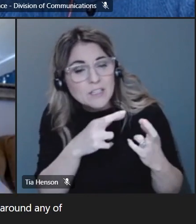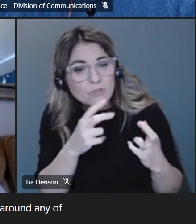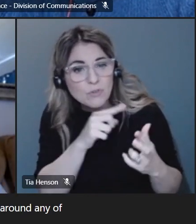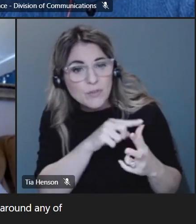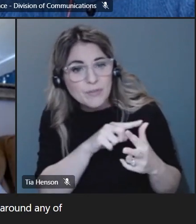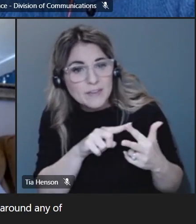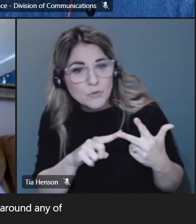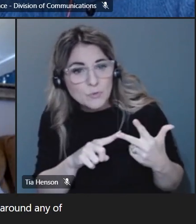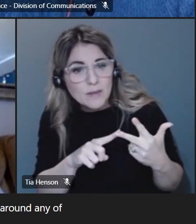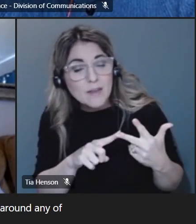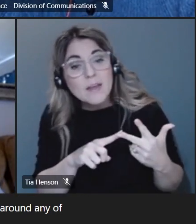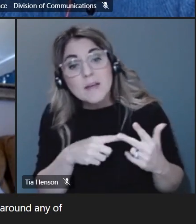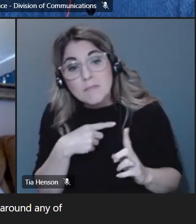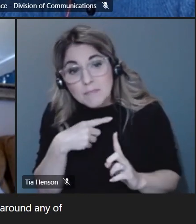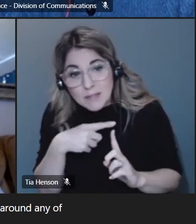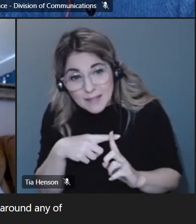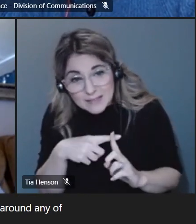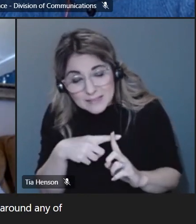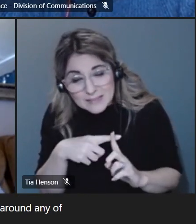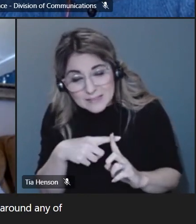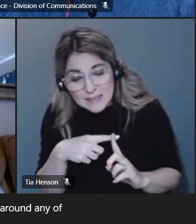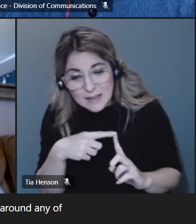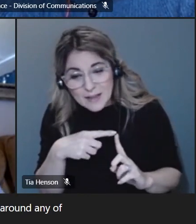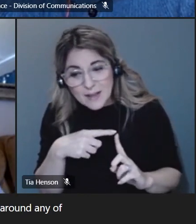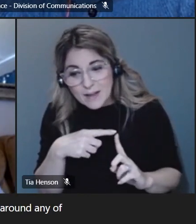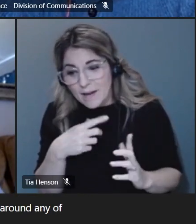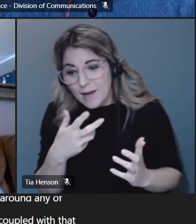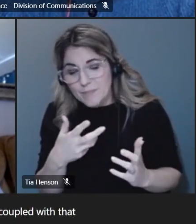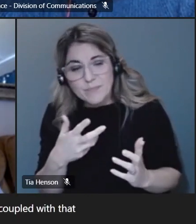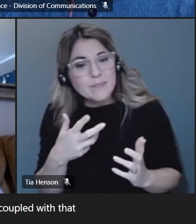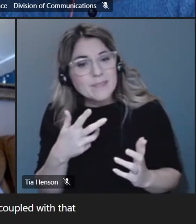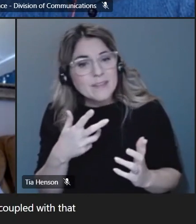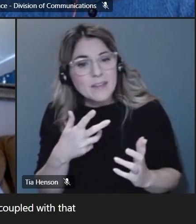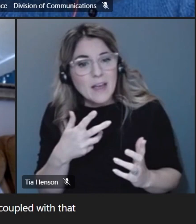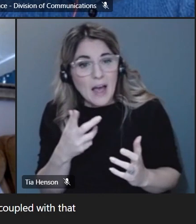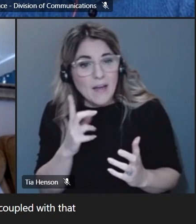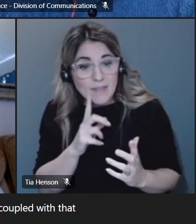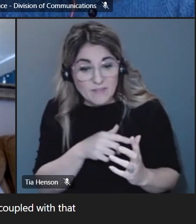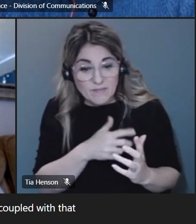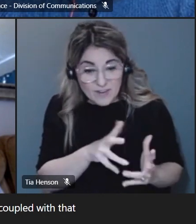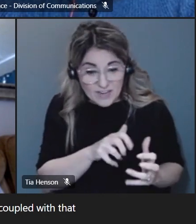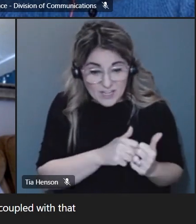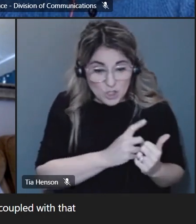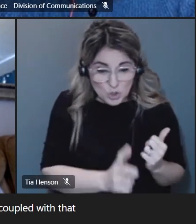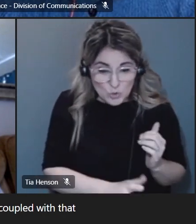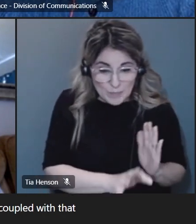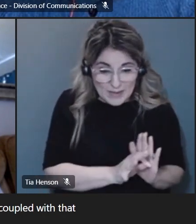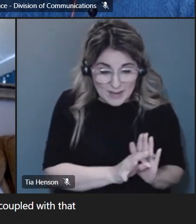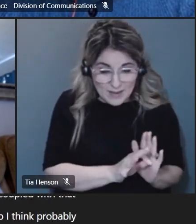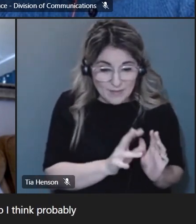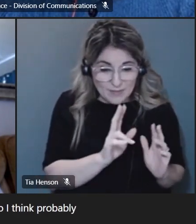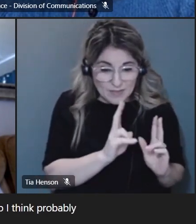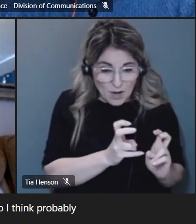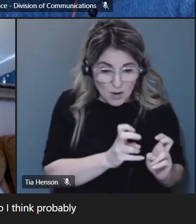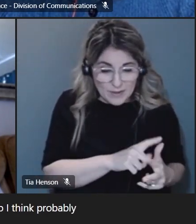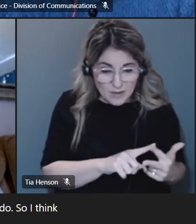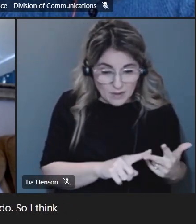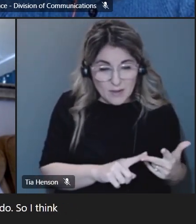and then coupling with coupled with that what is some advocacy that you could do so i think probably both of those things